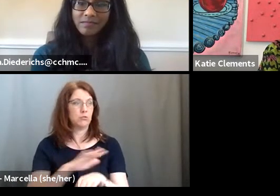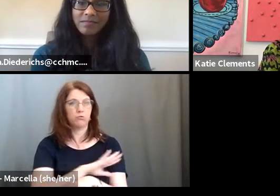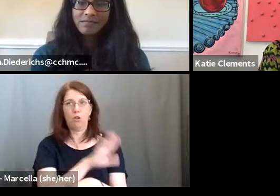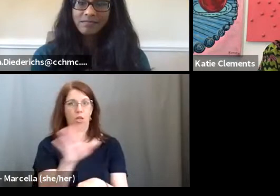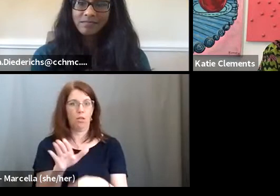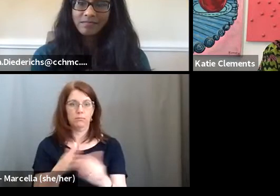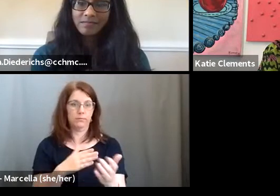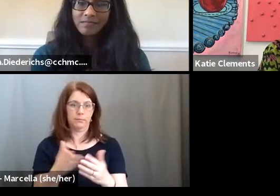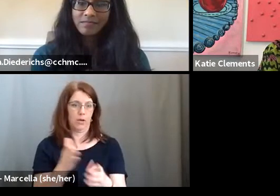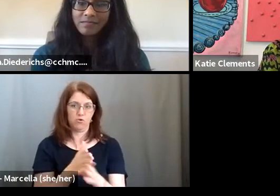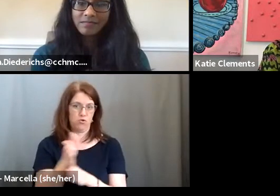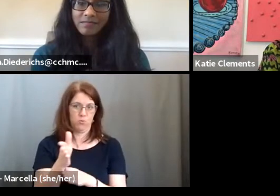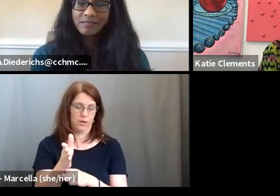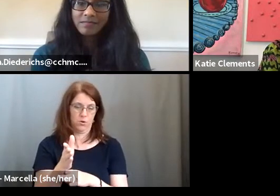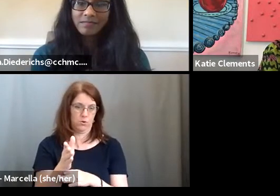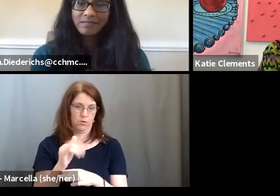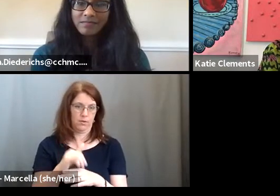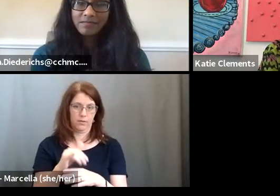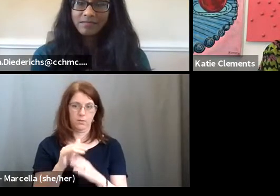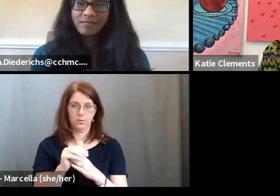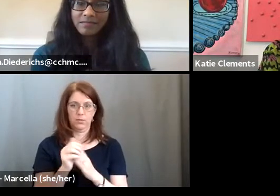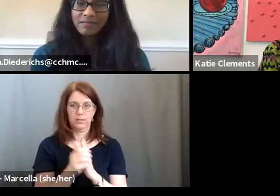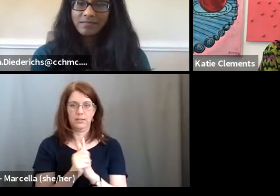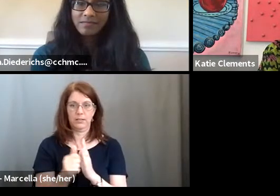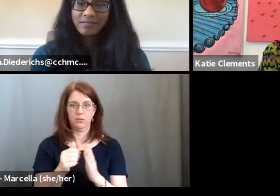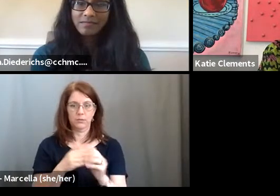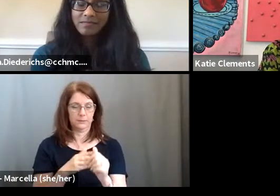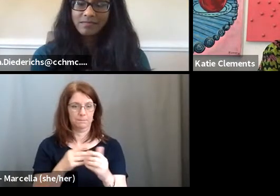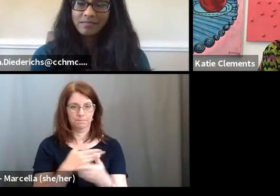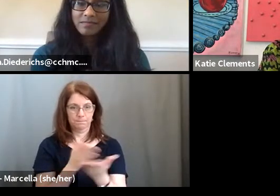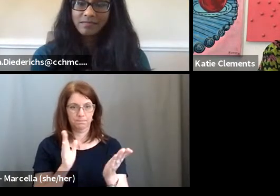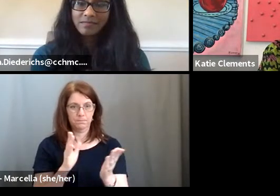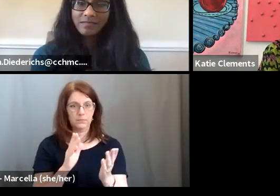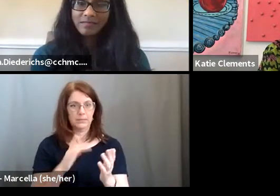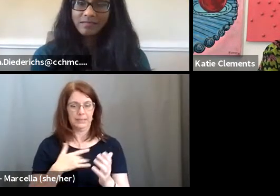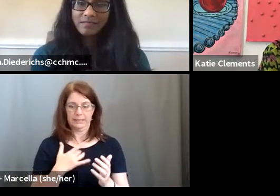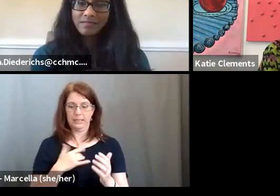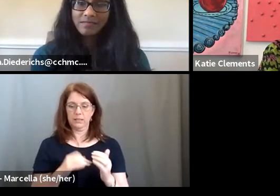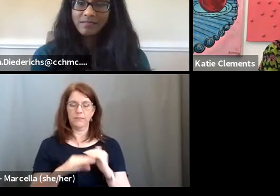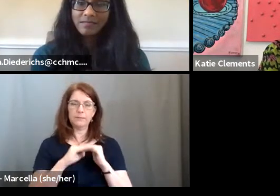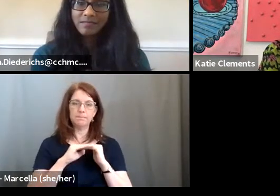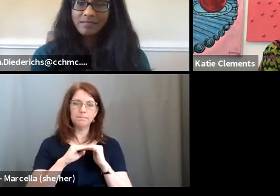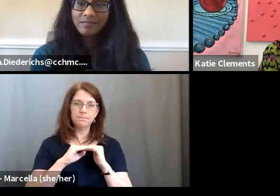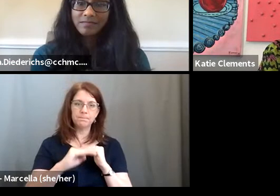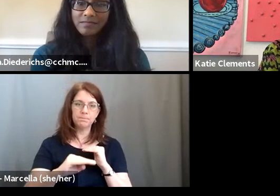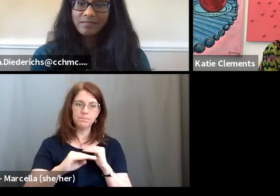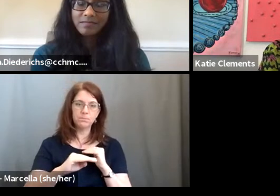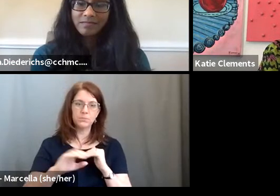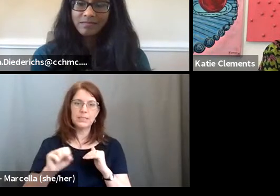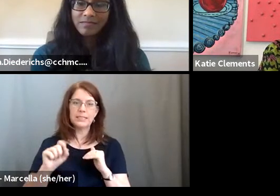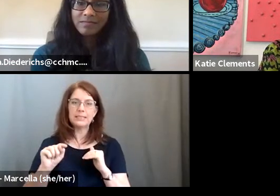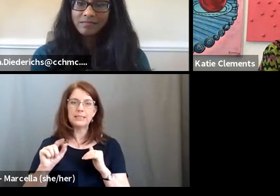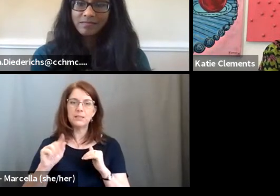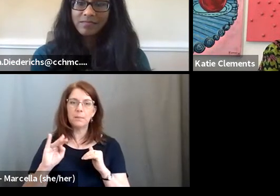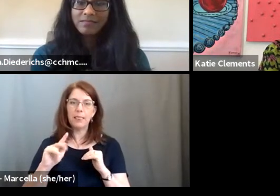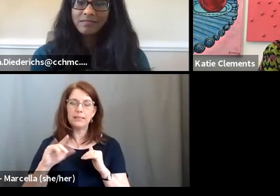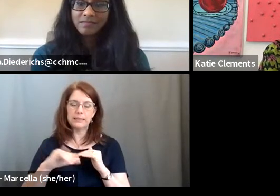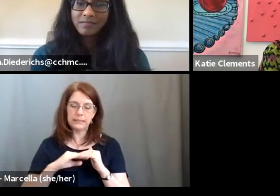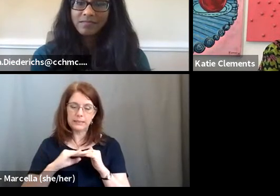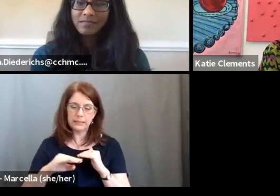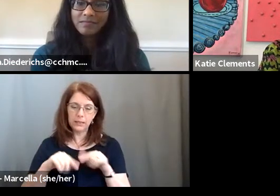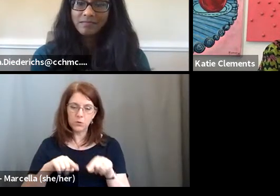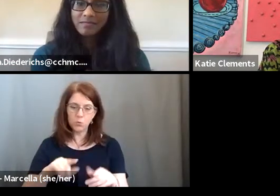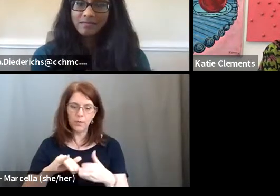right. That a sense of, um, of stability, you know, through the experience,